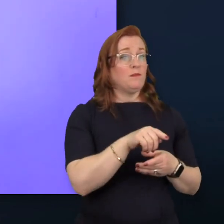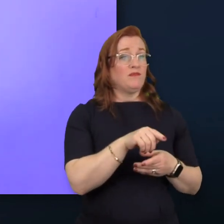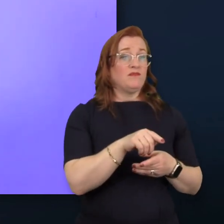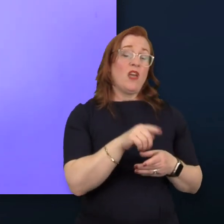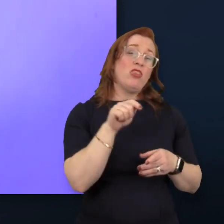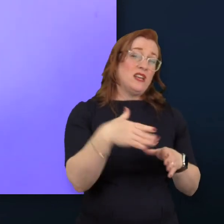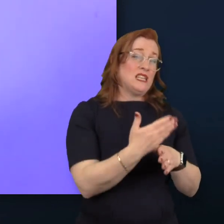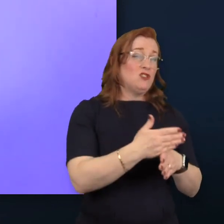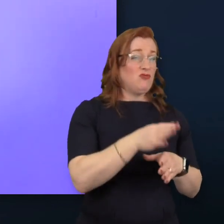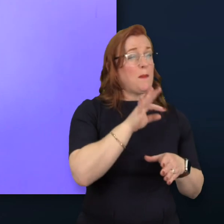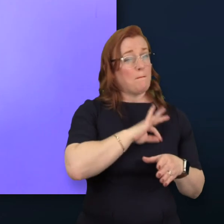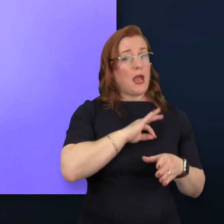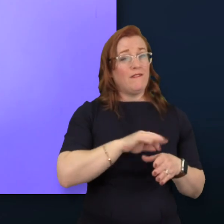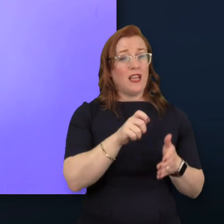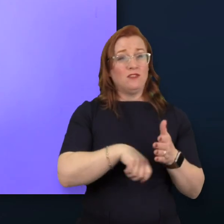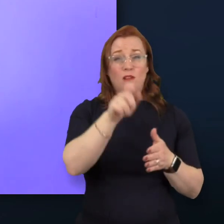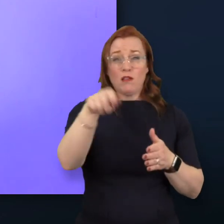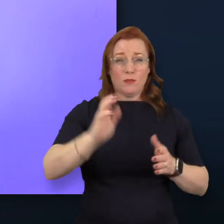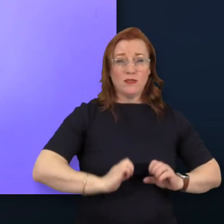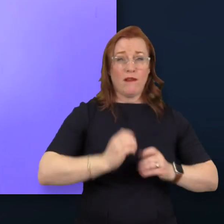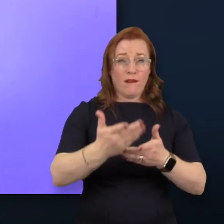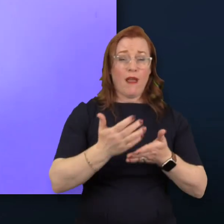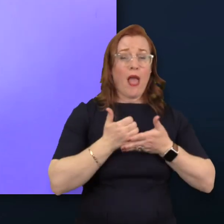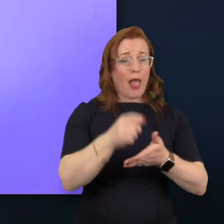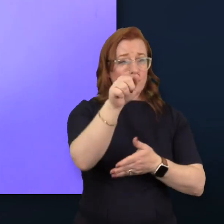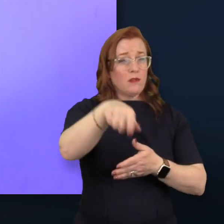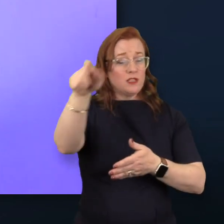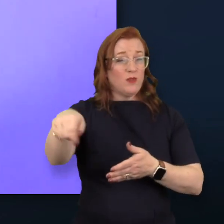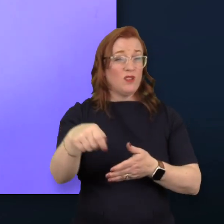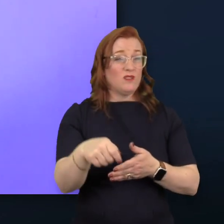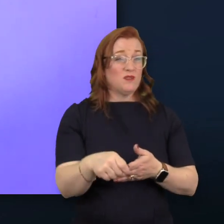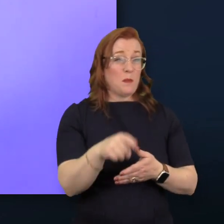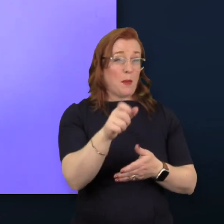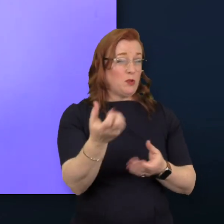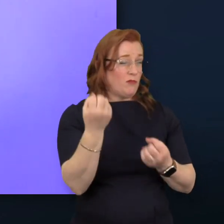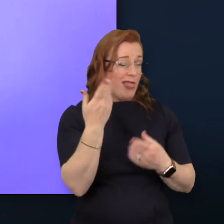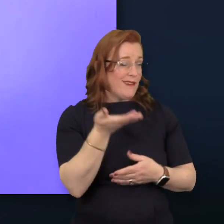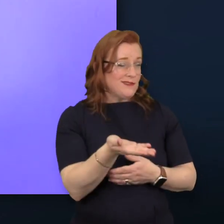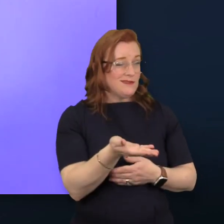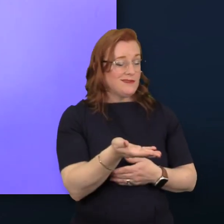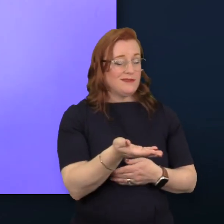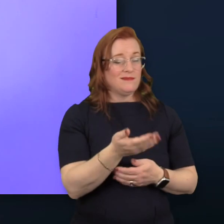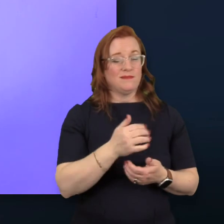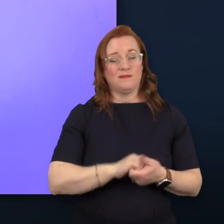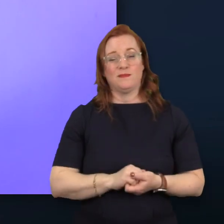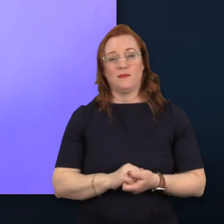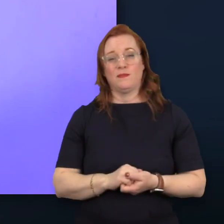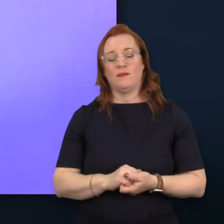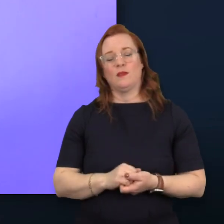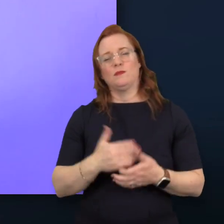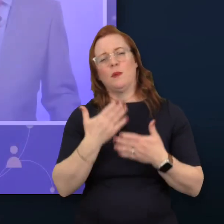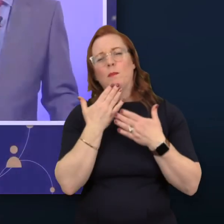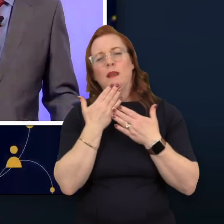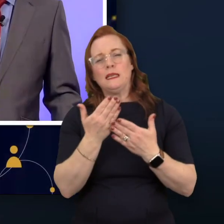who it serves its customers are so often hidden under a bushel so please